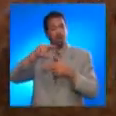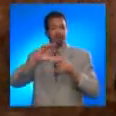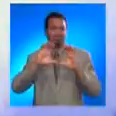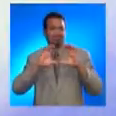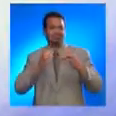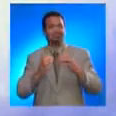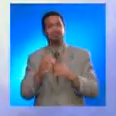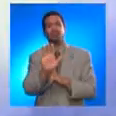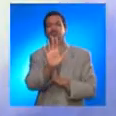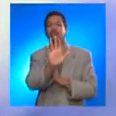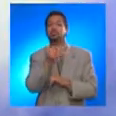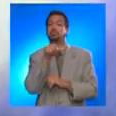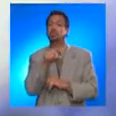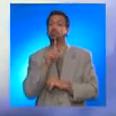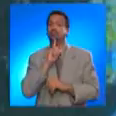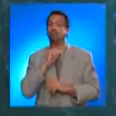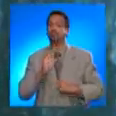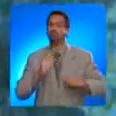existence.